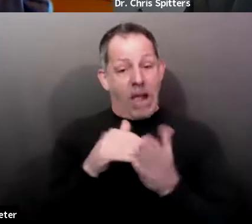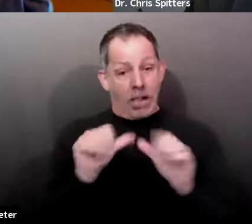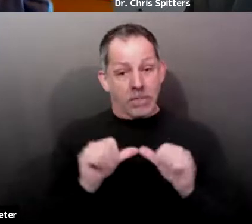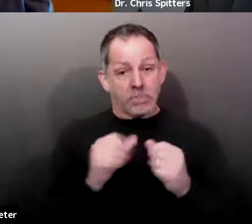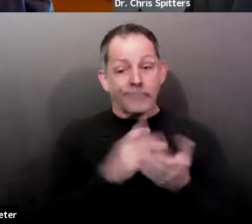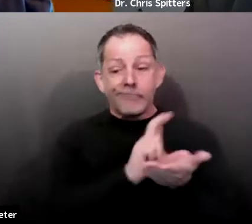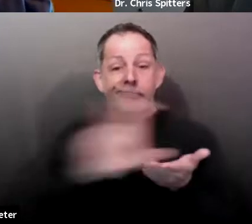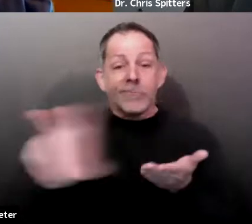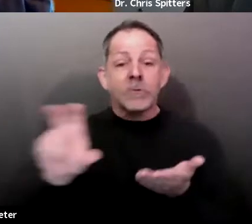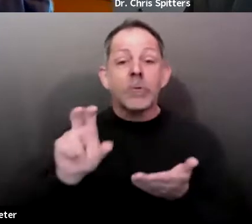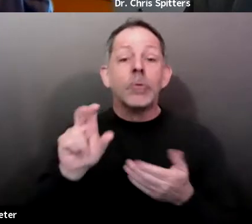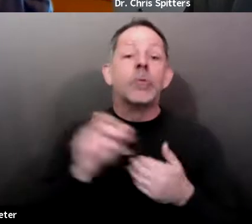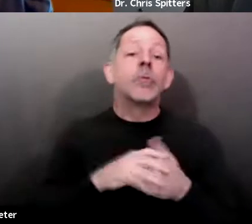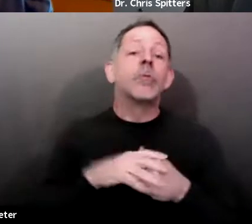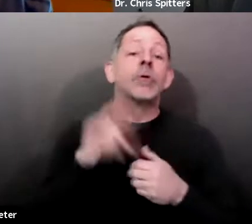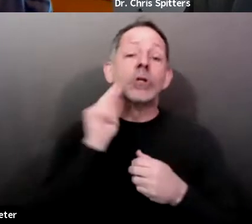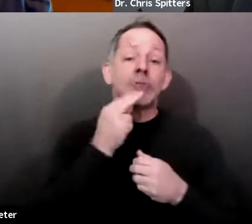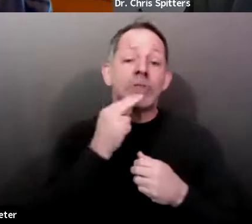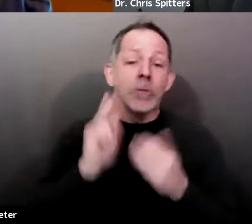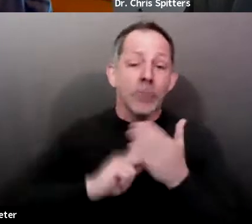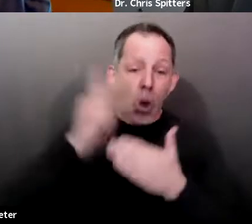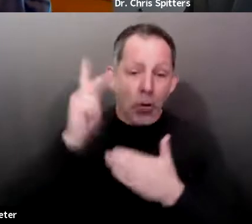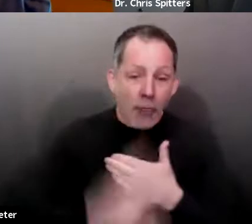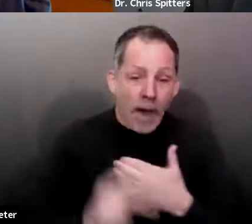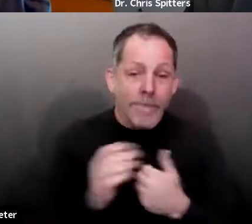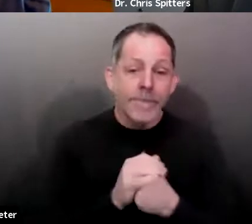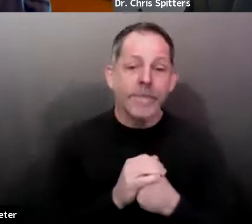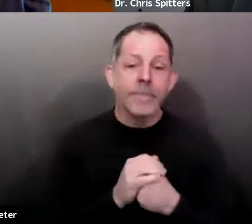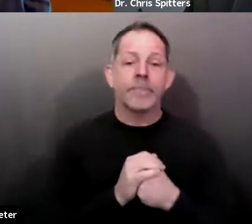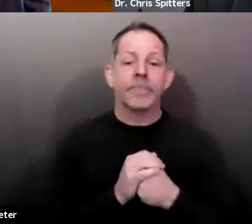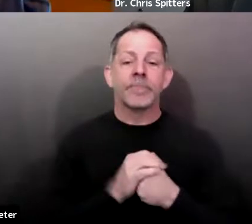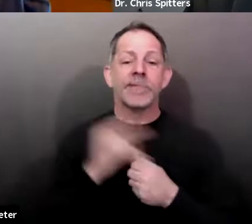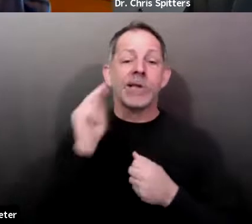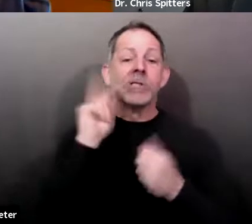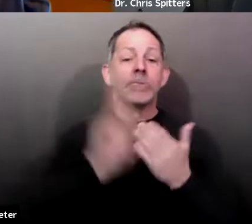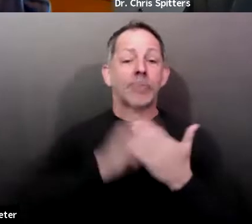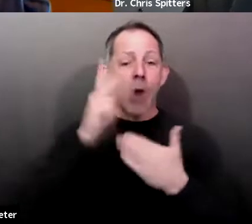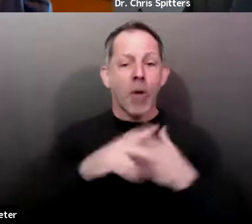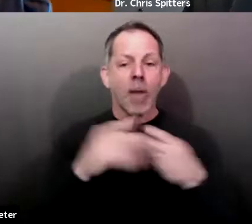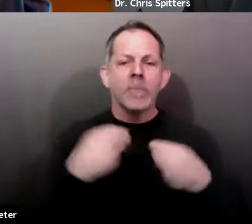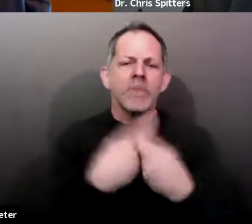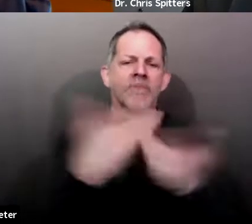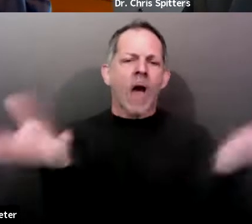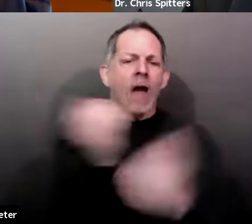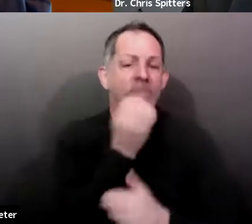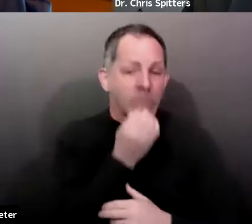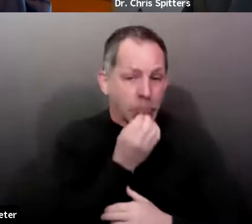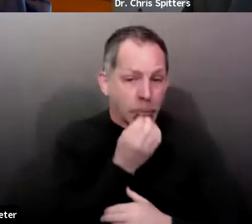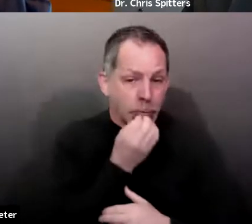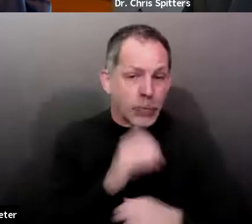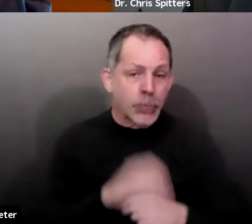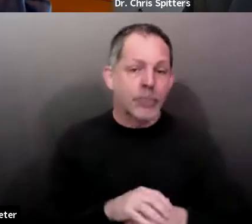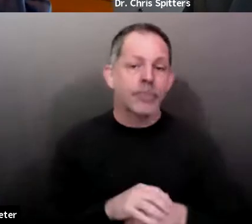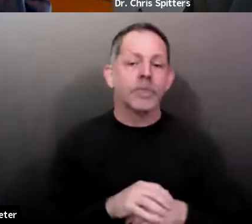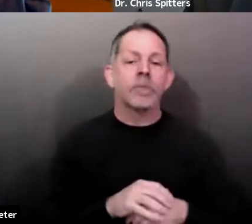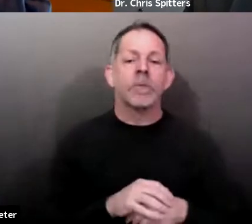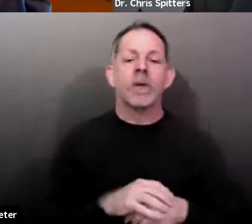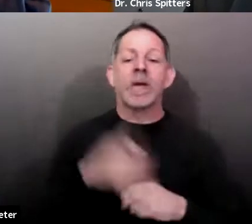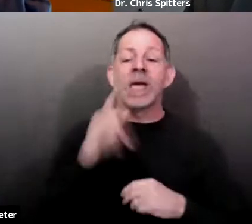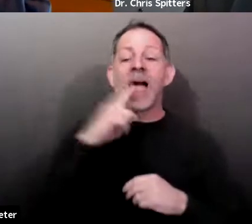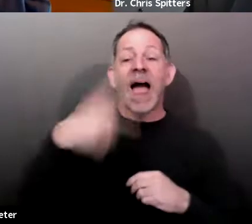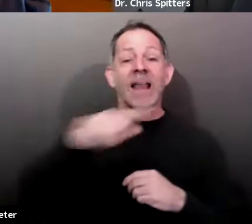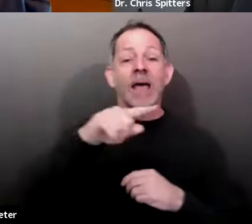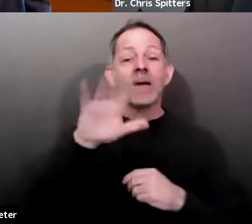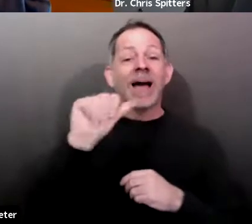Neighborhoods was really established to provide food in our most at-risk neighborhoods, and it does so by utilizing